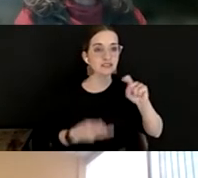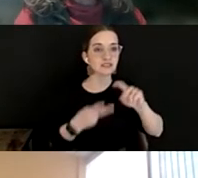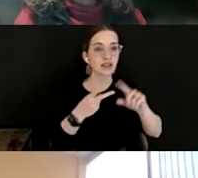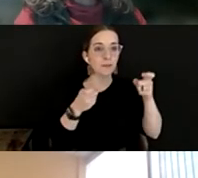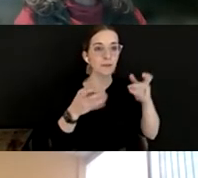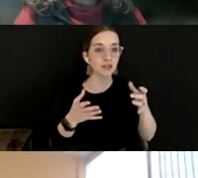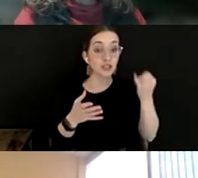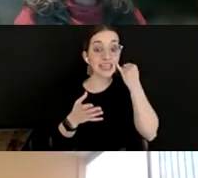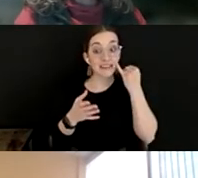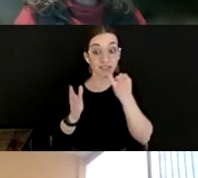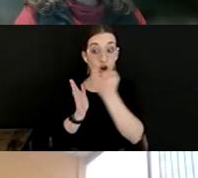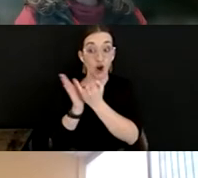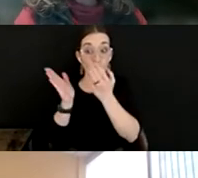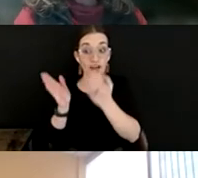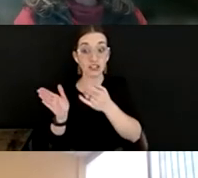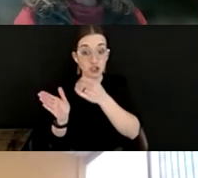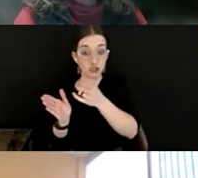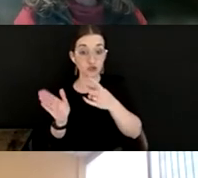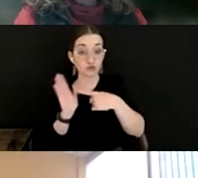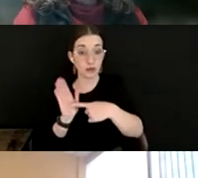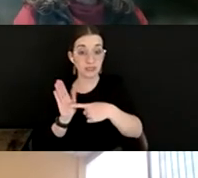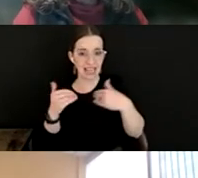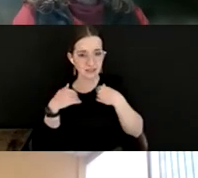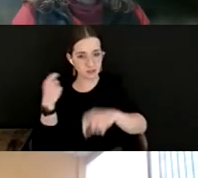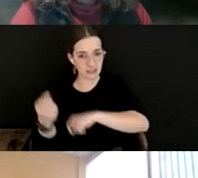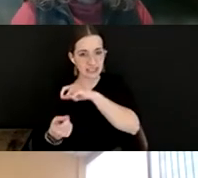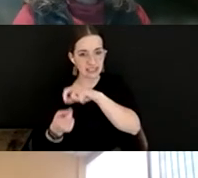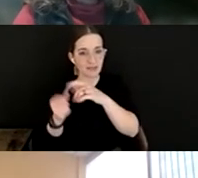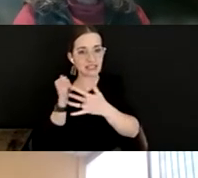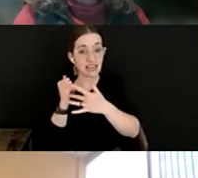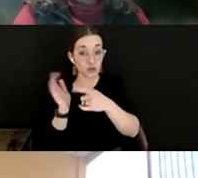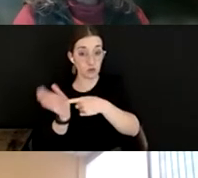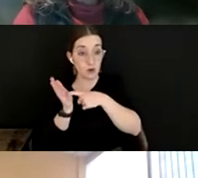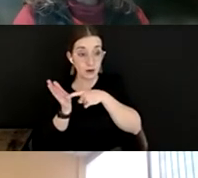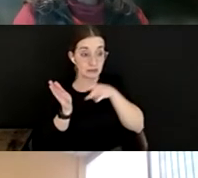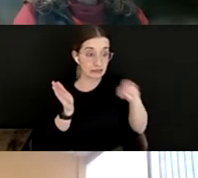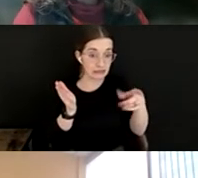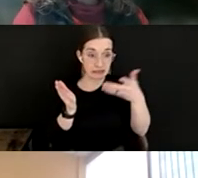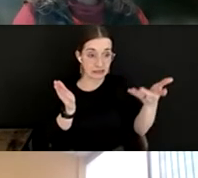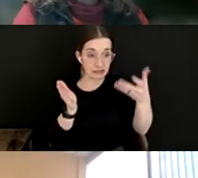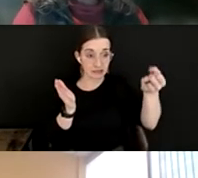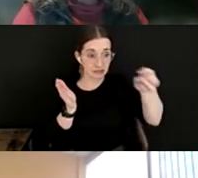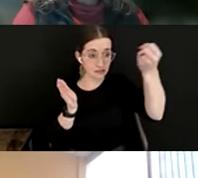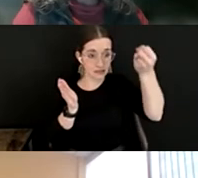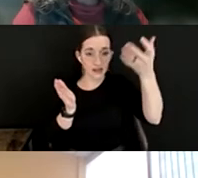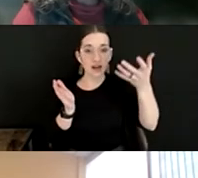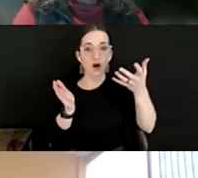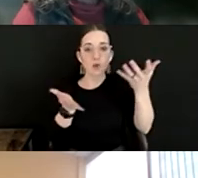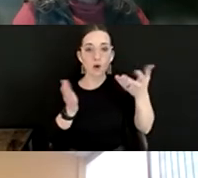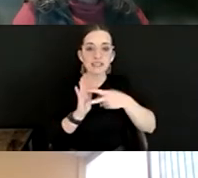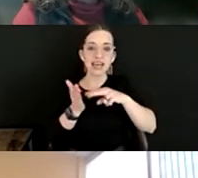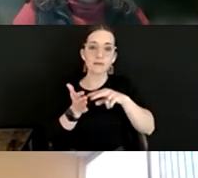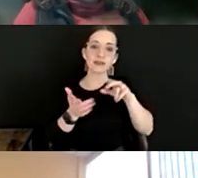have specific technical requirements, what does it mean to know that a marketplace